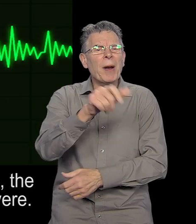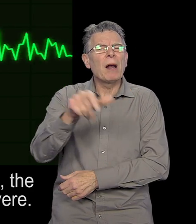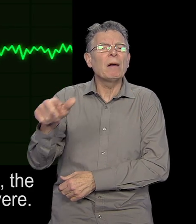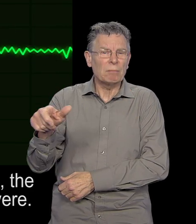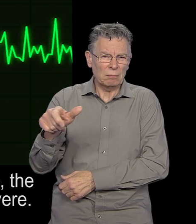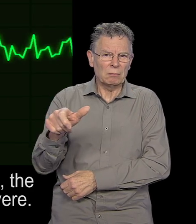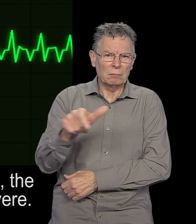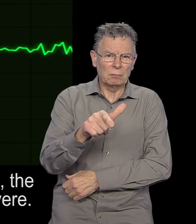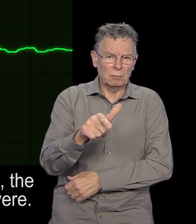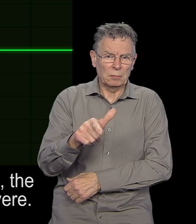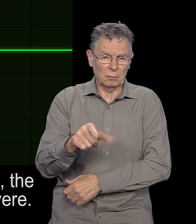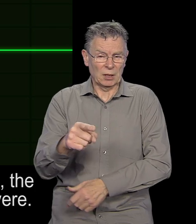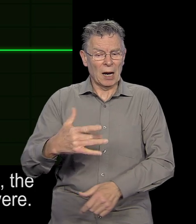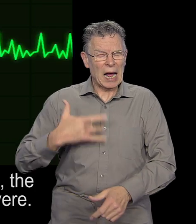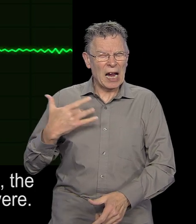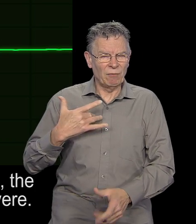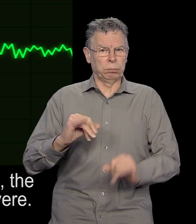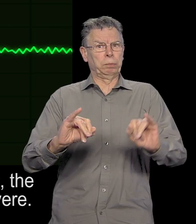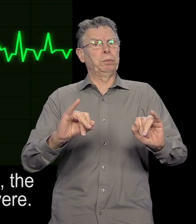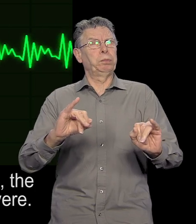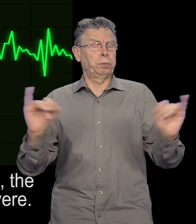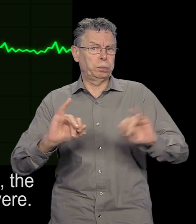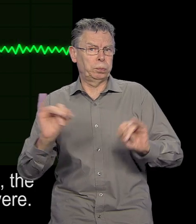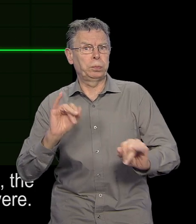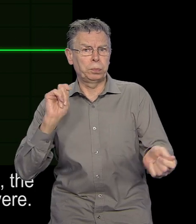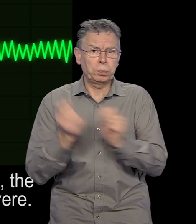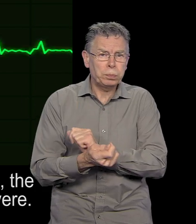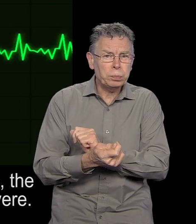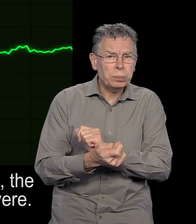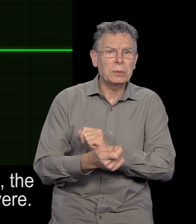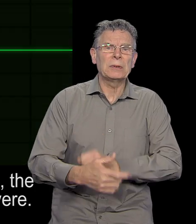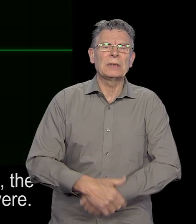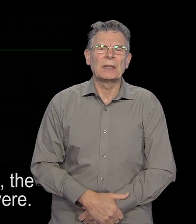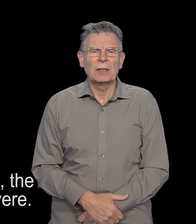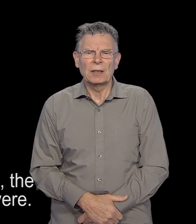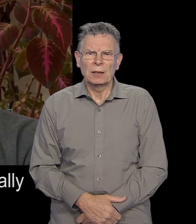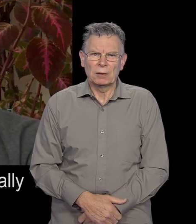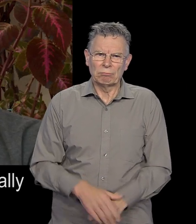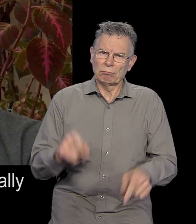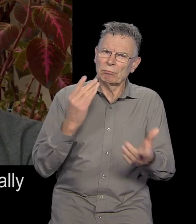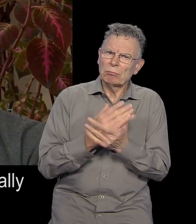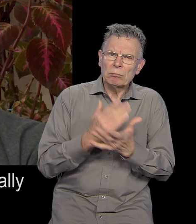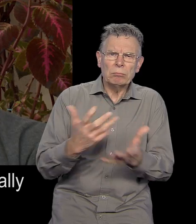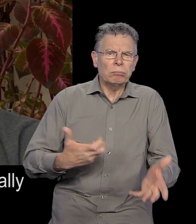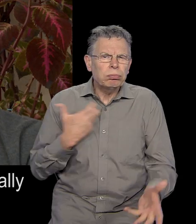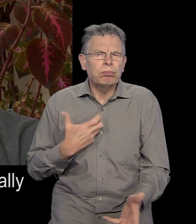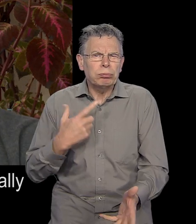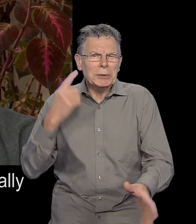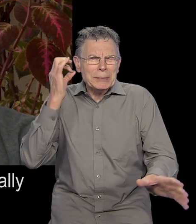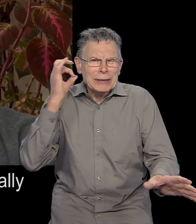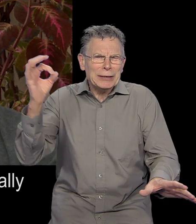For at least half a million people, the effect it has on their lives is severe. It's like that really annoying,